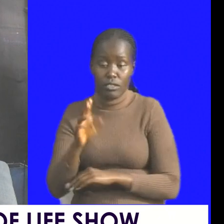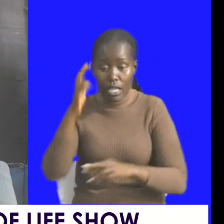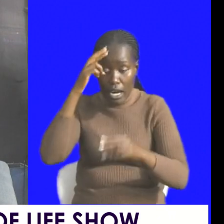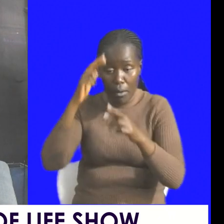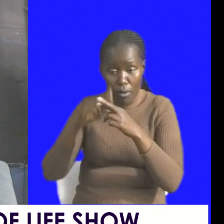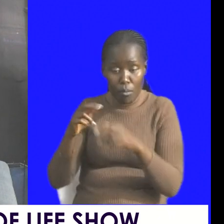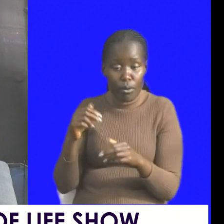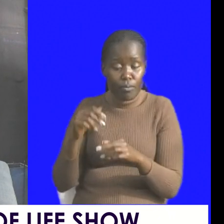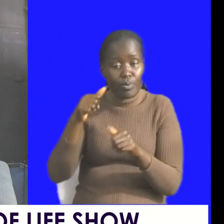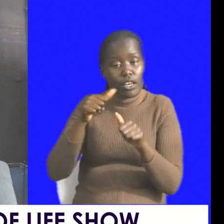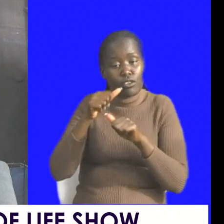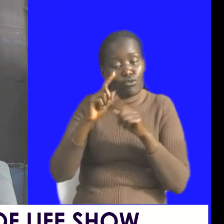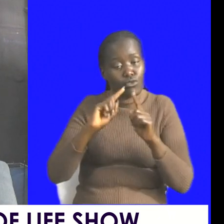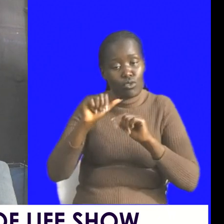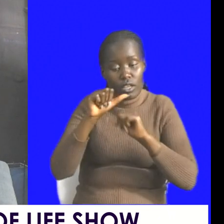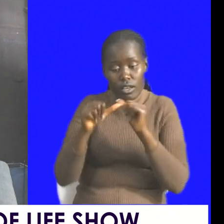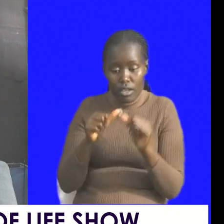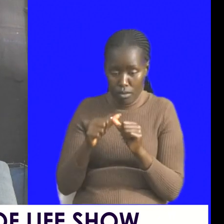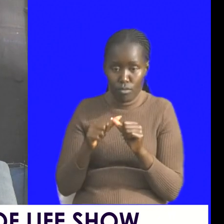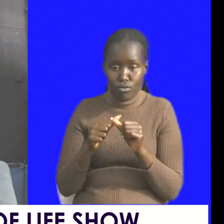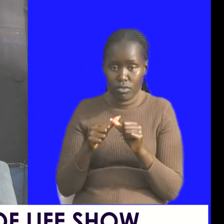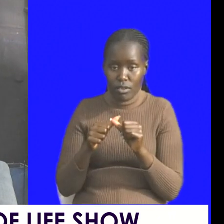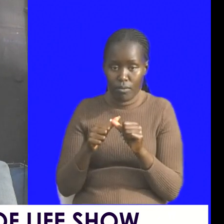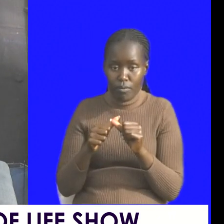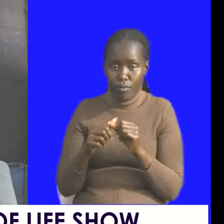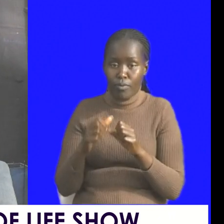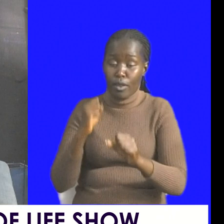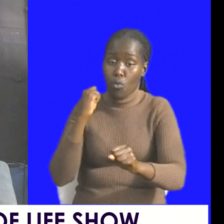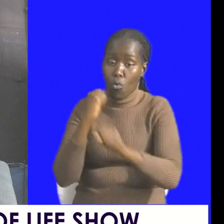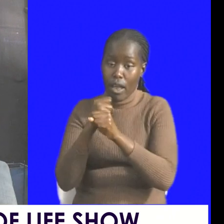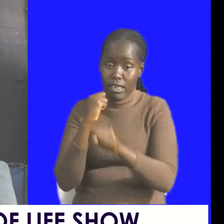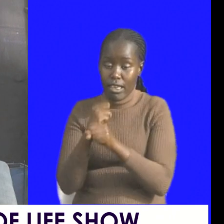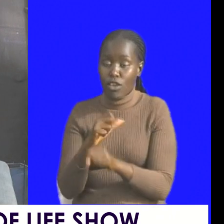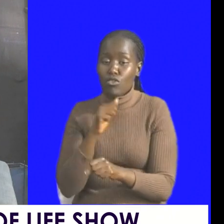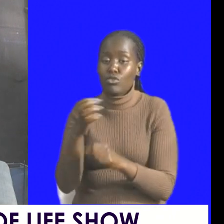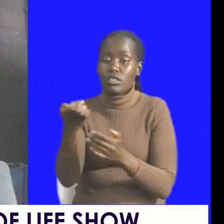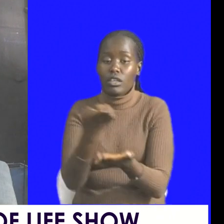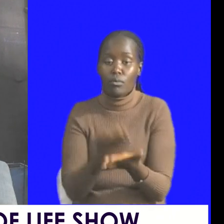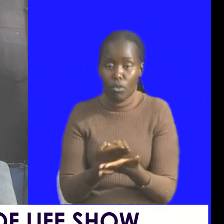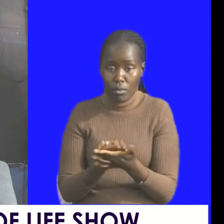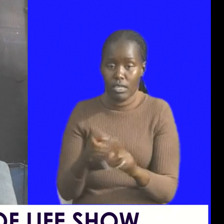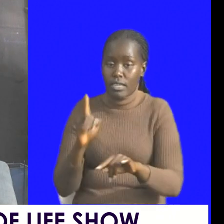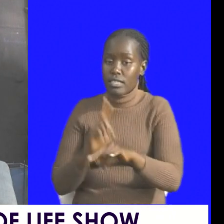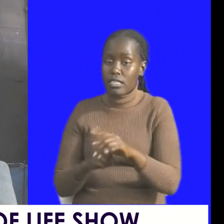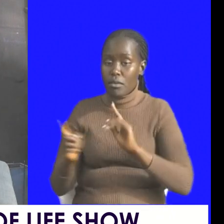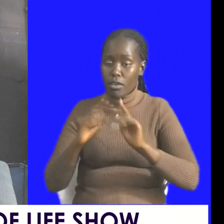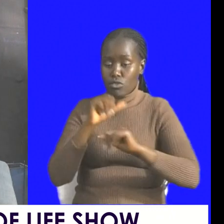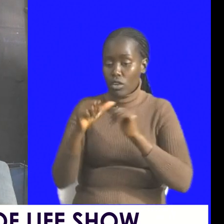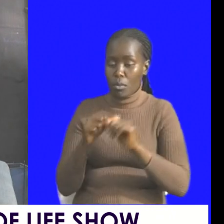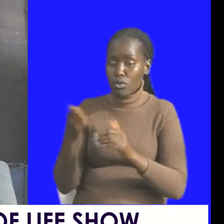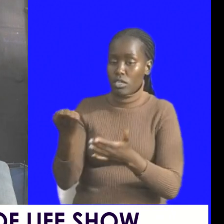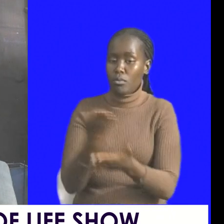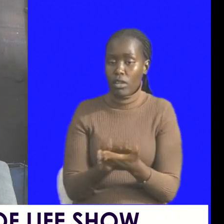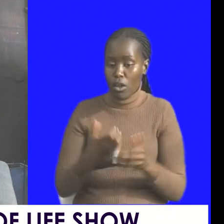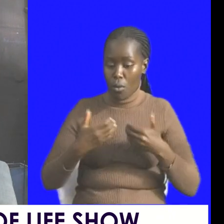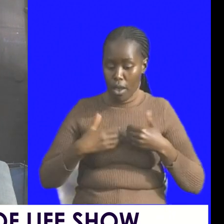about working i'm not talking about employment i'm talking about working because the moment i talk about employment there are